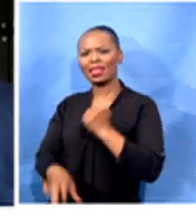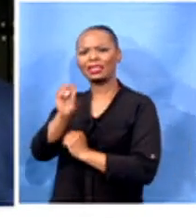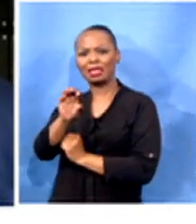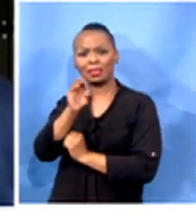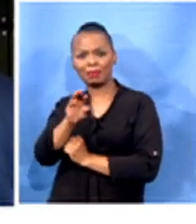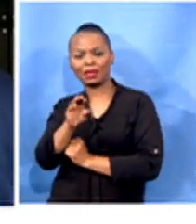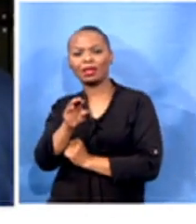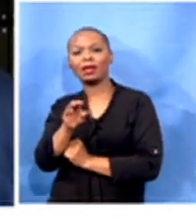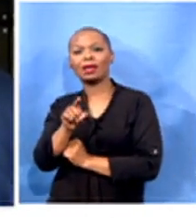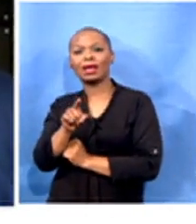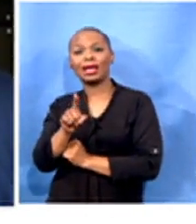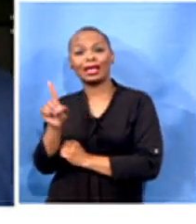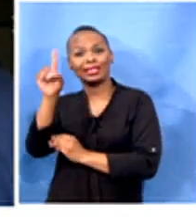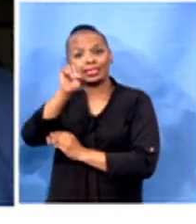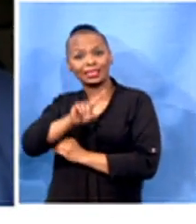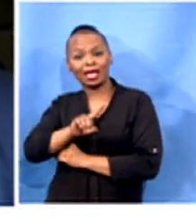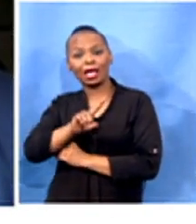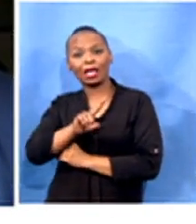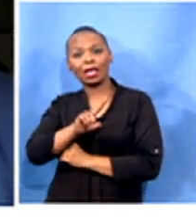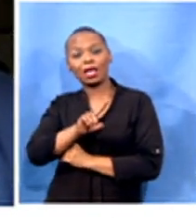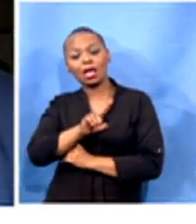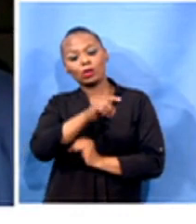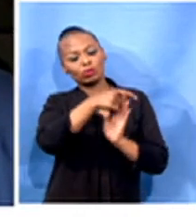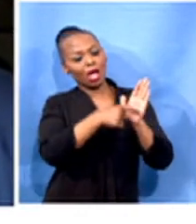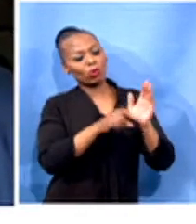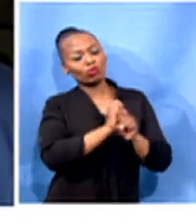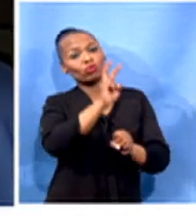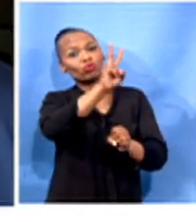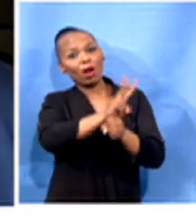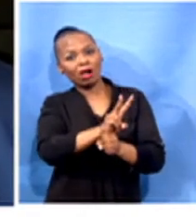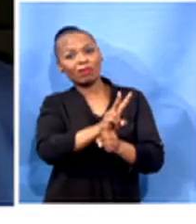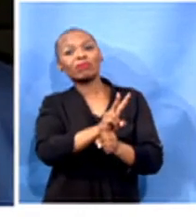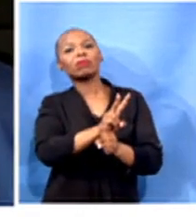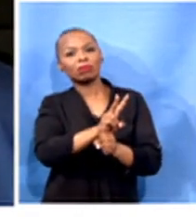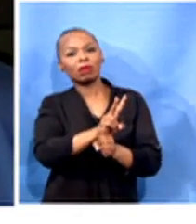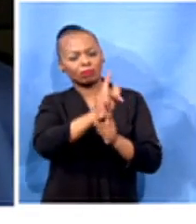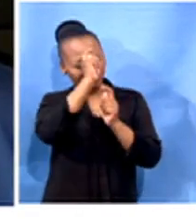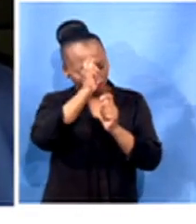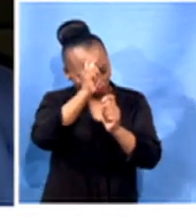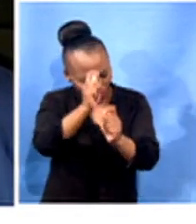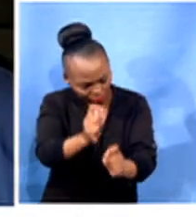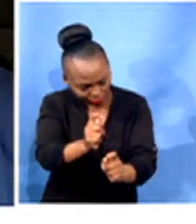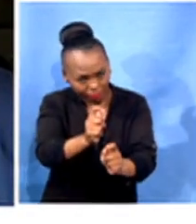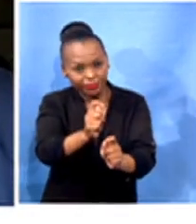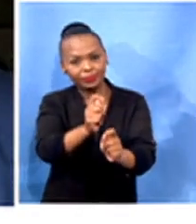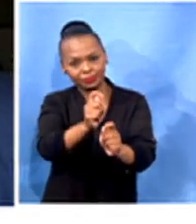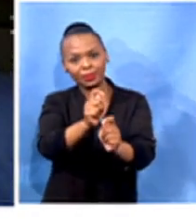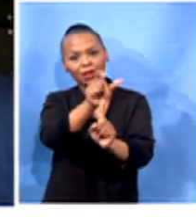in particular the day of the 12th of September, is when, of course, we bow our heads in recognition